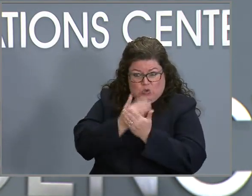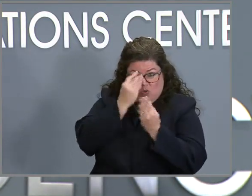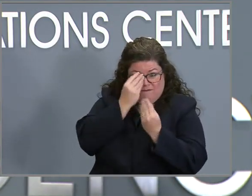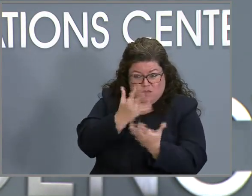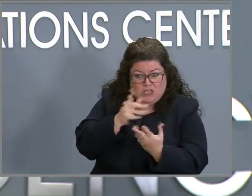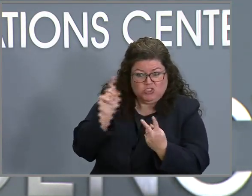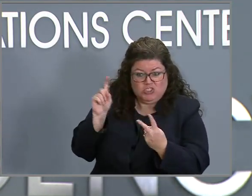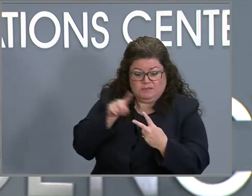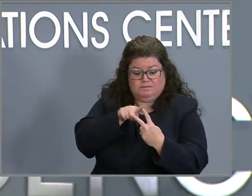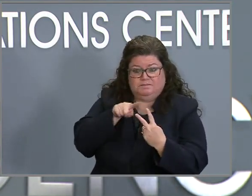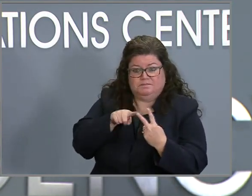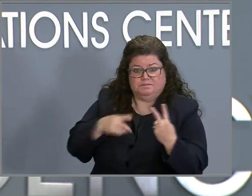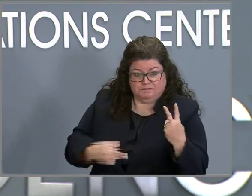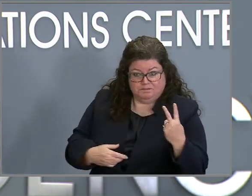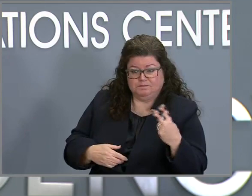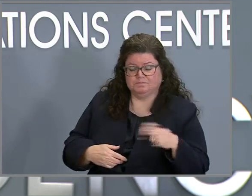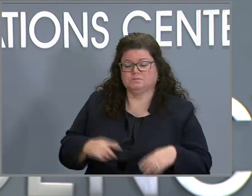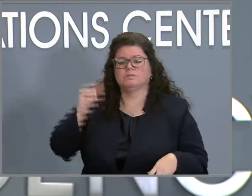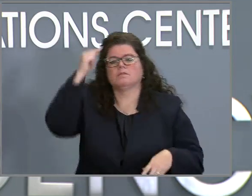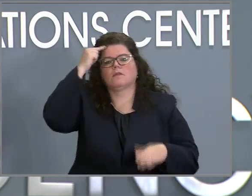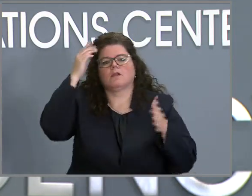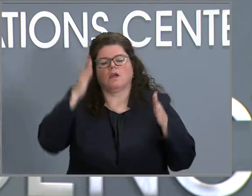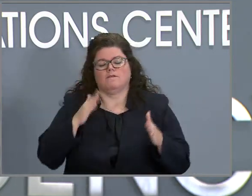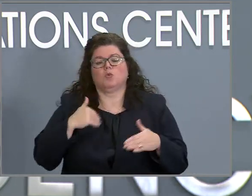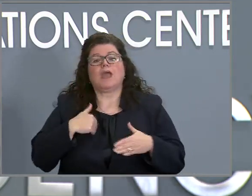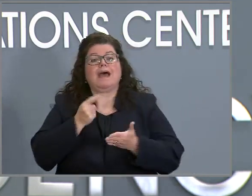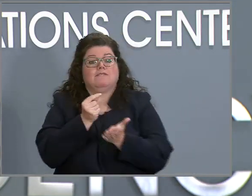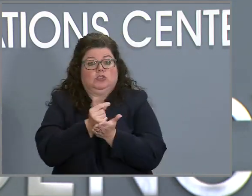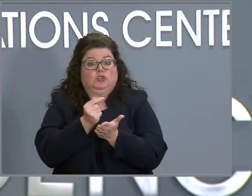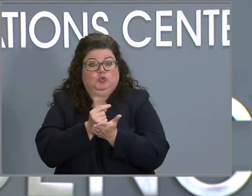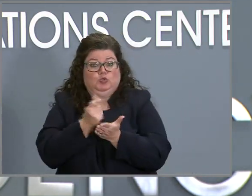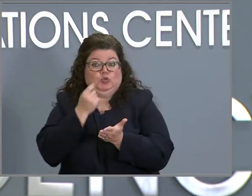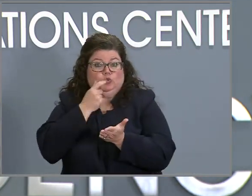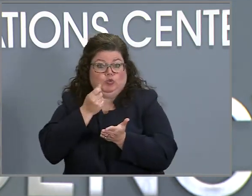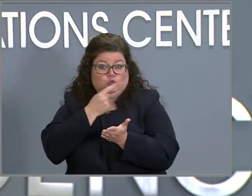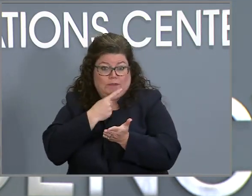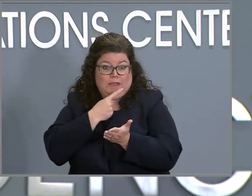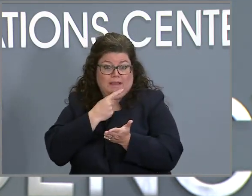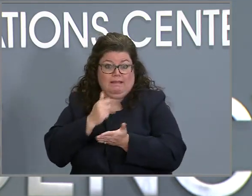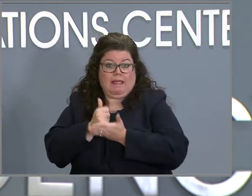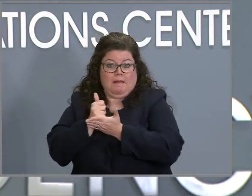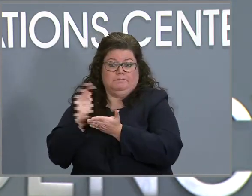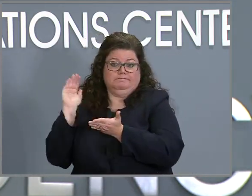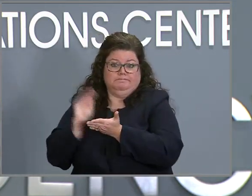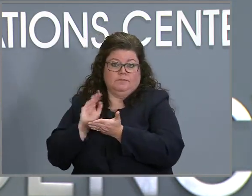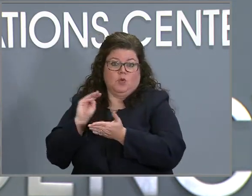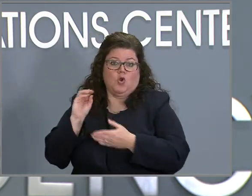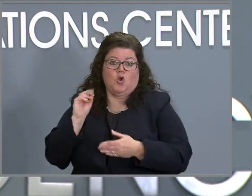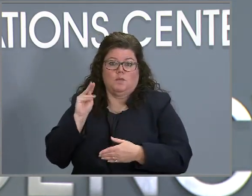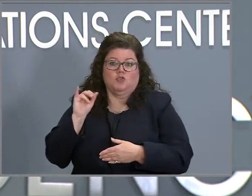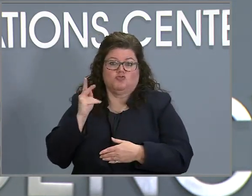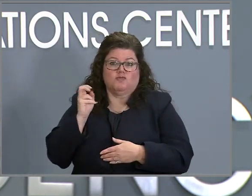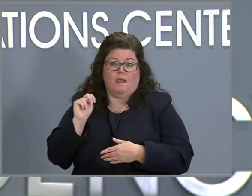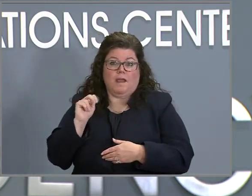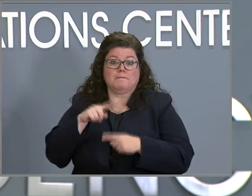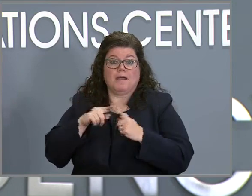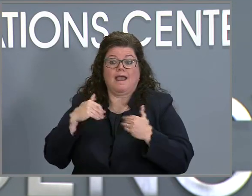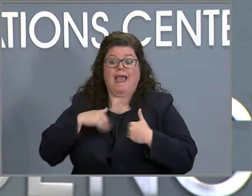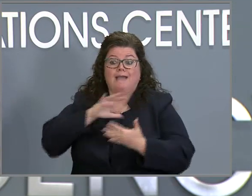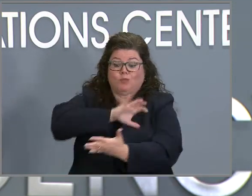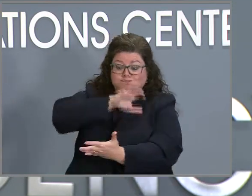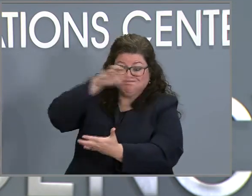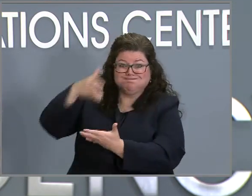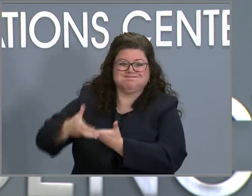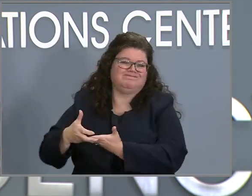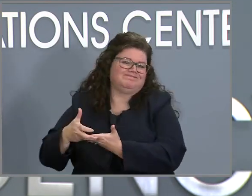we know that these treatments that are out there that are effective against Omicron are in limited supply. And I